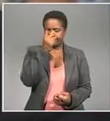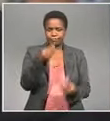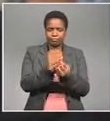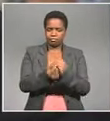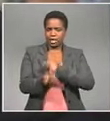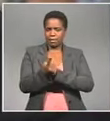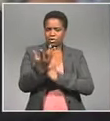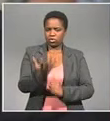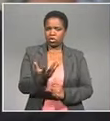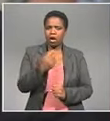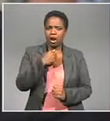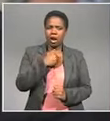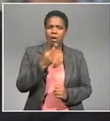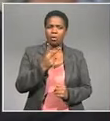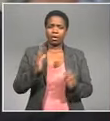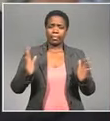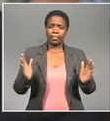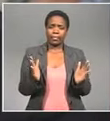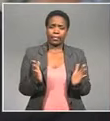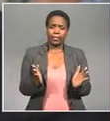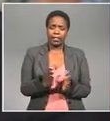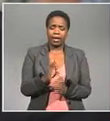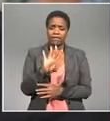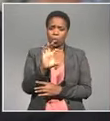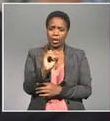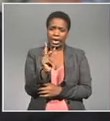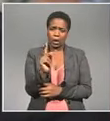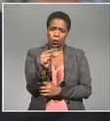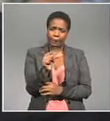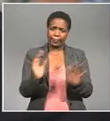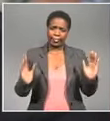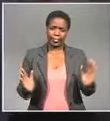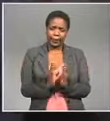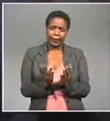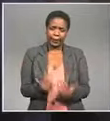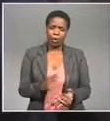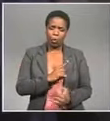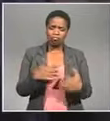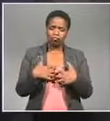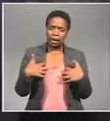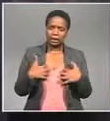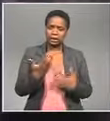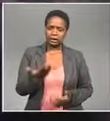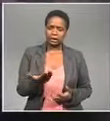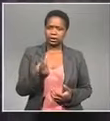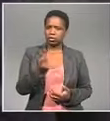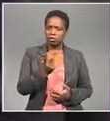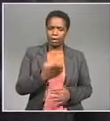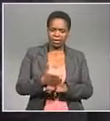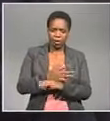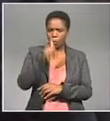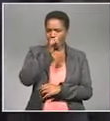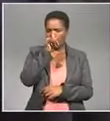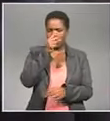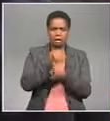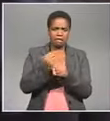so that he's lost about 40 kilograms he's also pointed to the fact that Scudder has no previous criminal